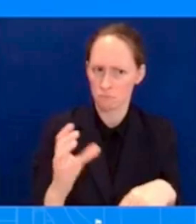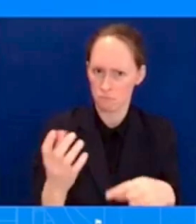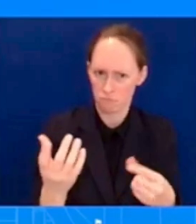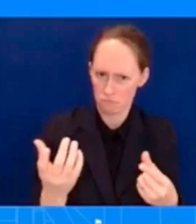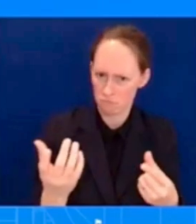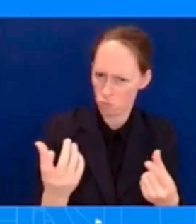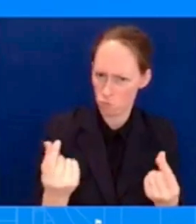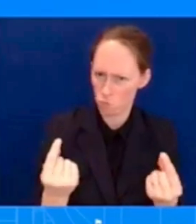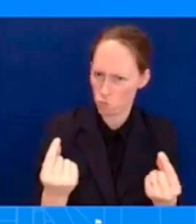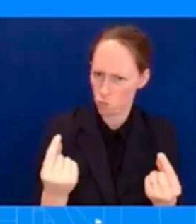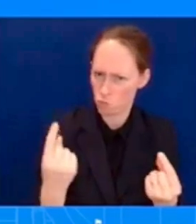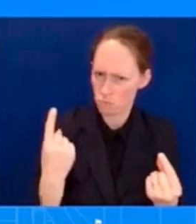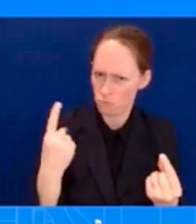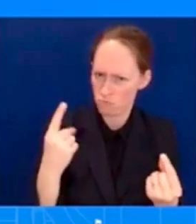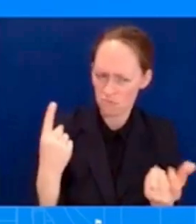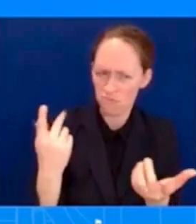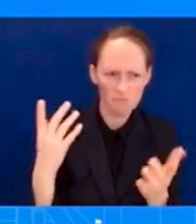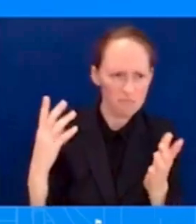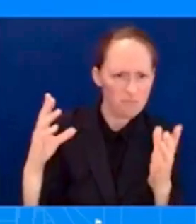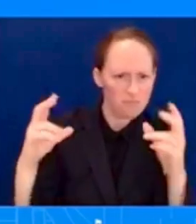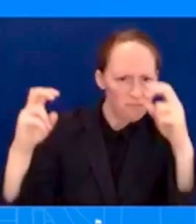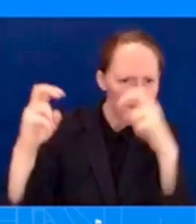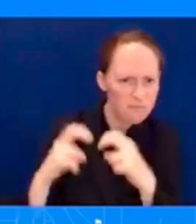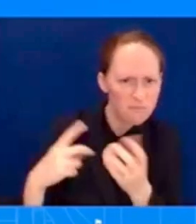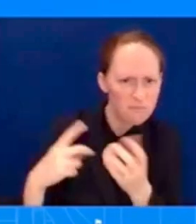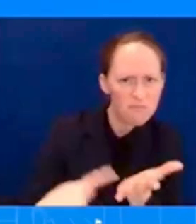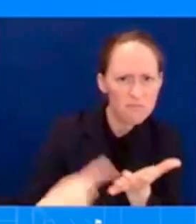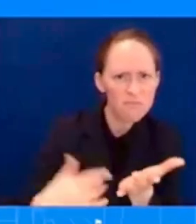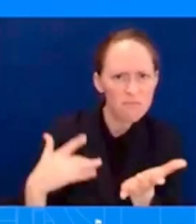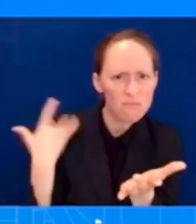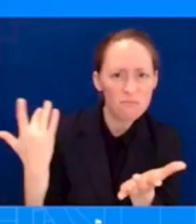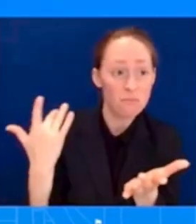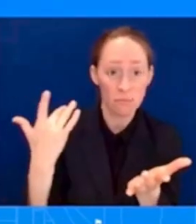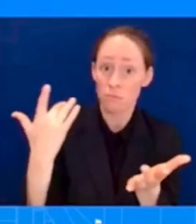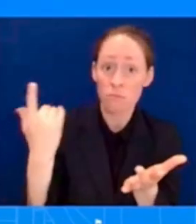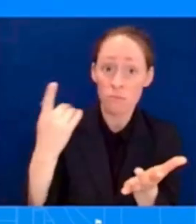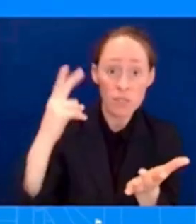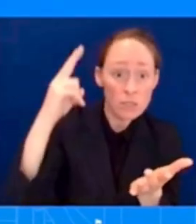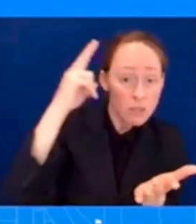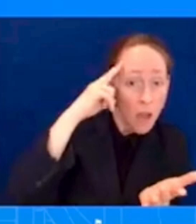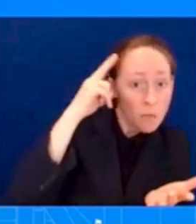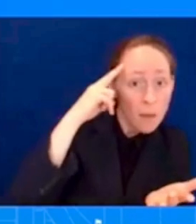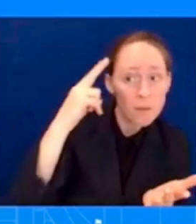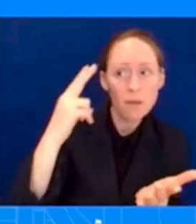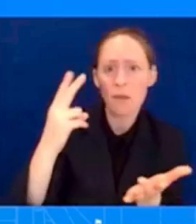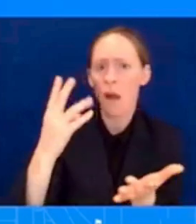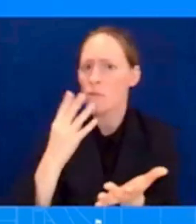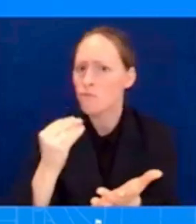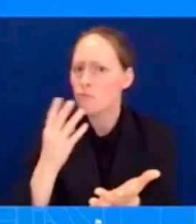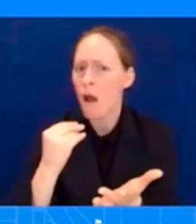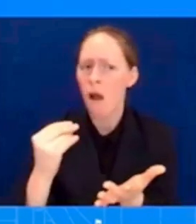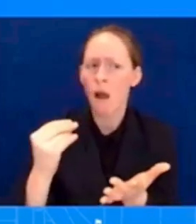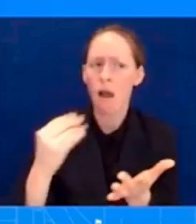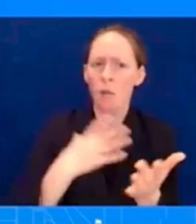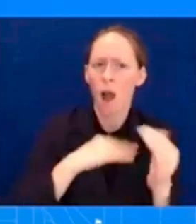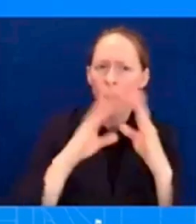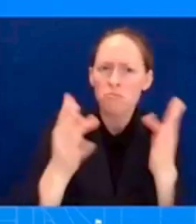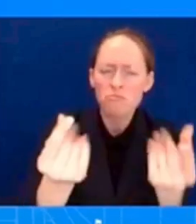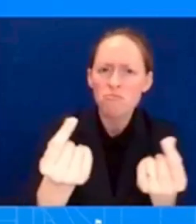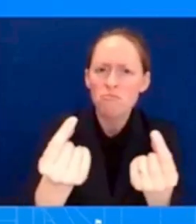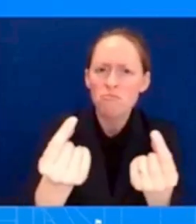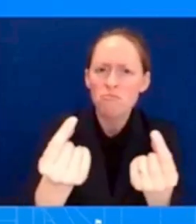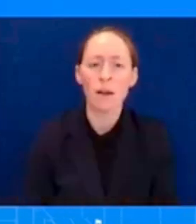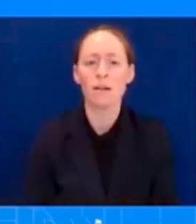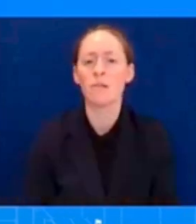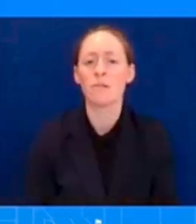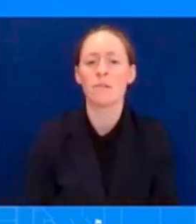spectrum of, well, they're going to have talk about a broad spectrum of issues, but this is part of a regular routine engagement. Nothing new here. As we've